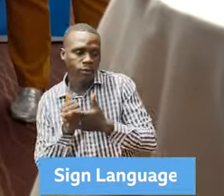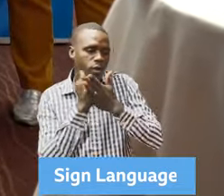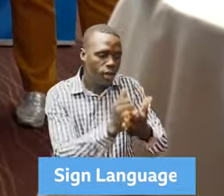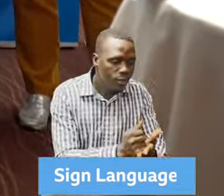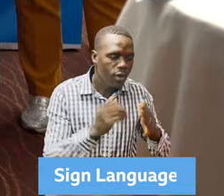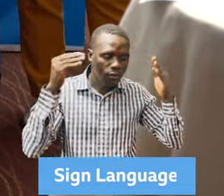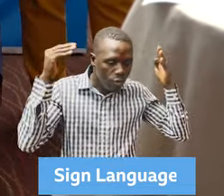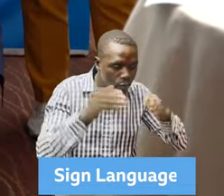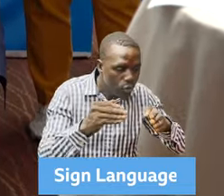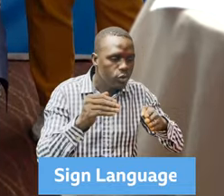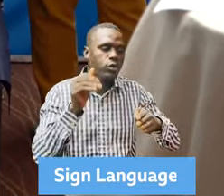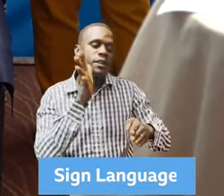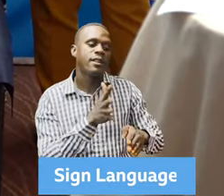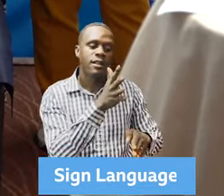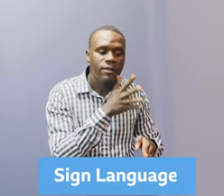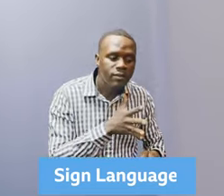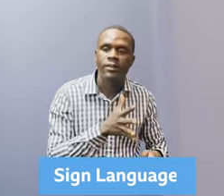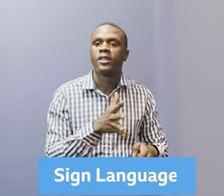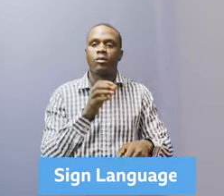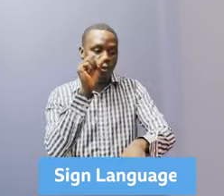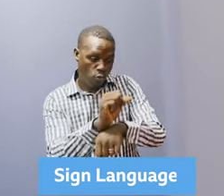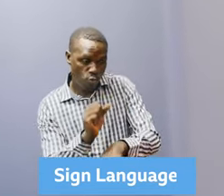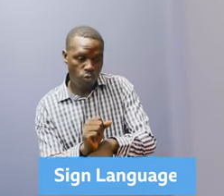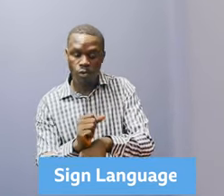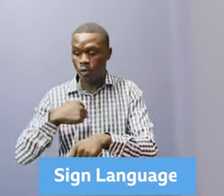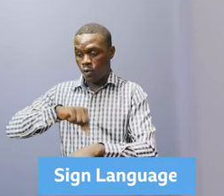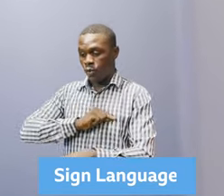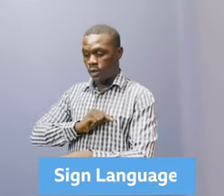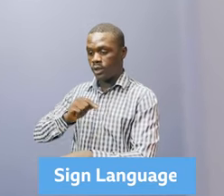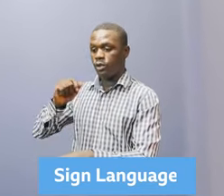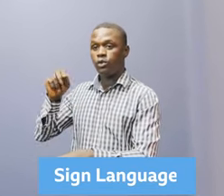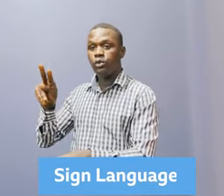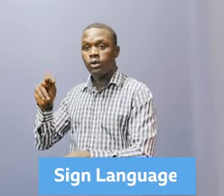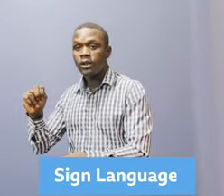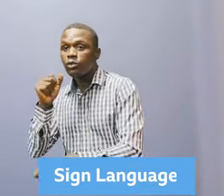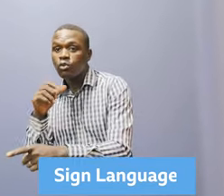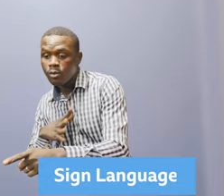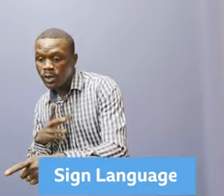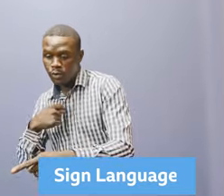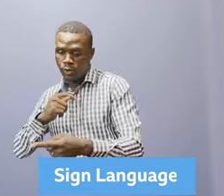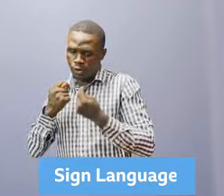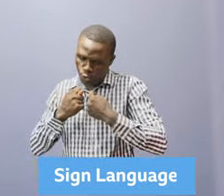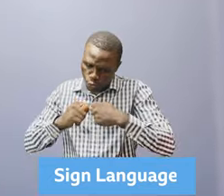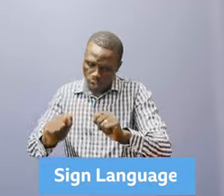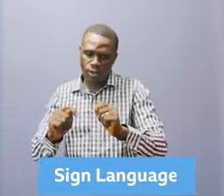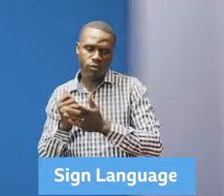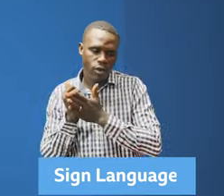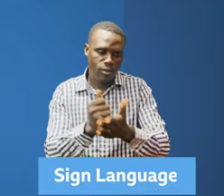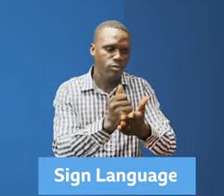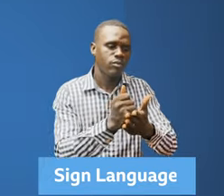We are UN we unlock issues that allow progress on gender equality.